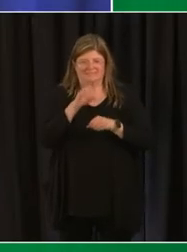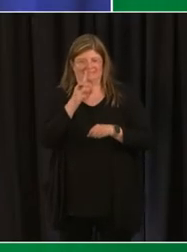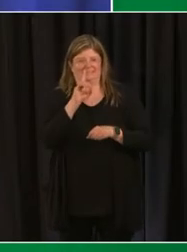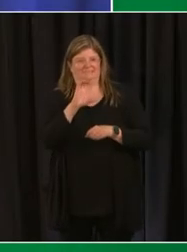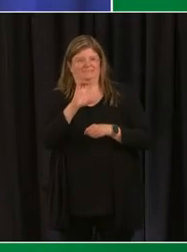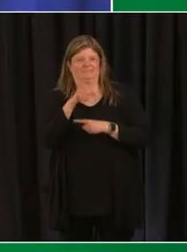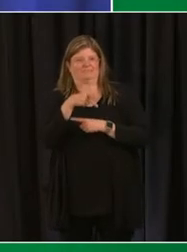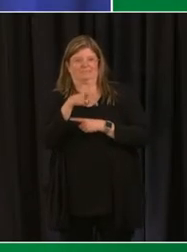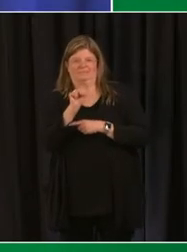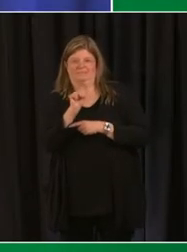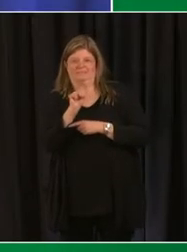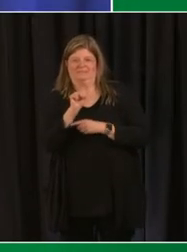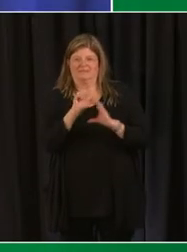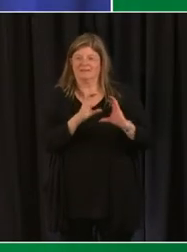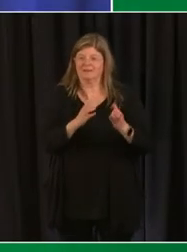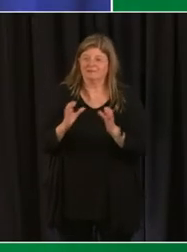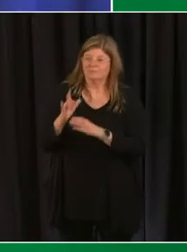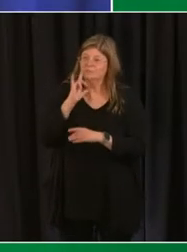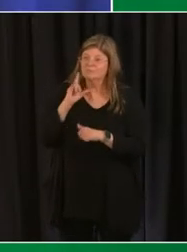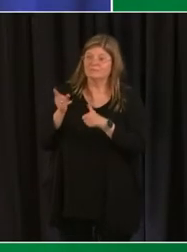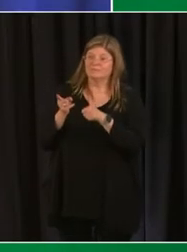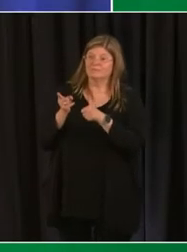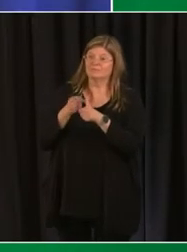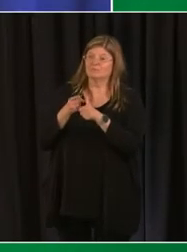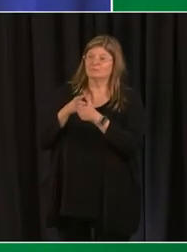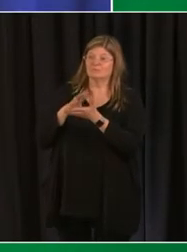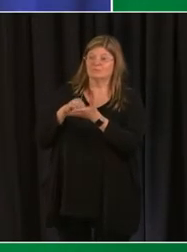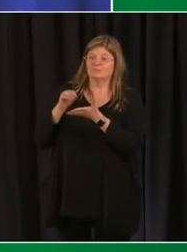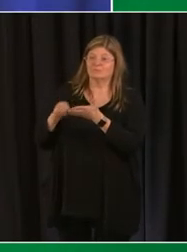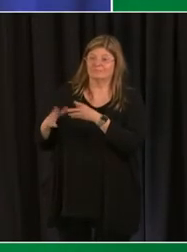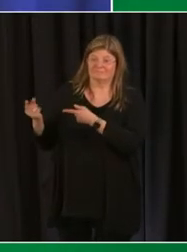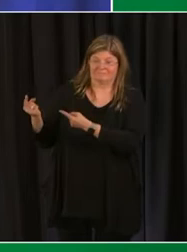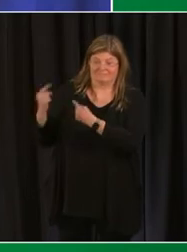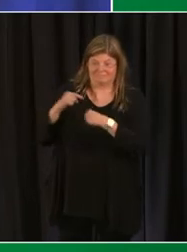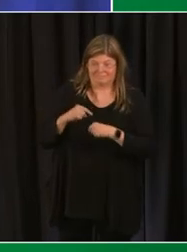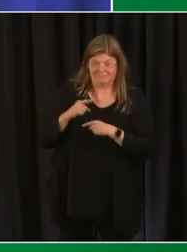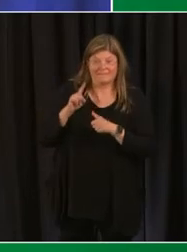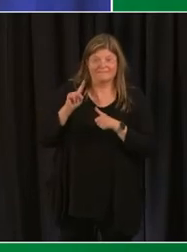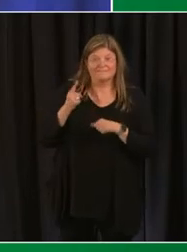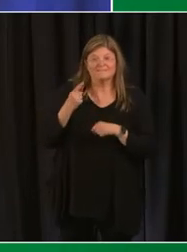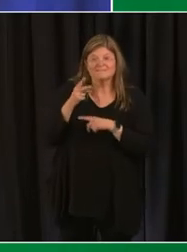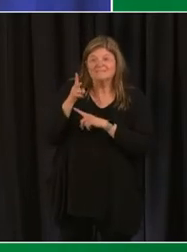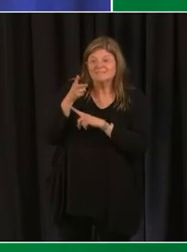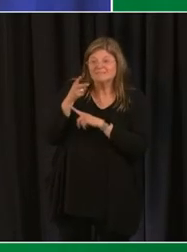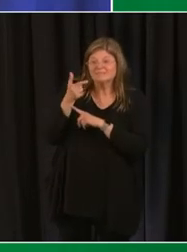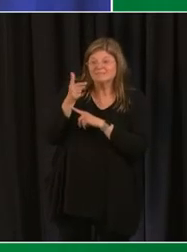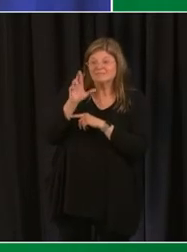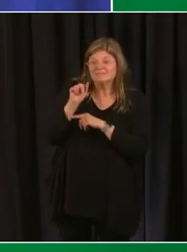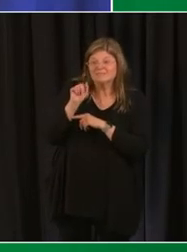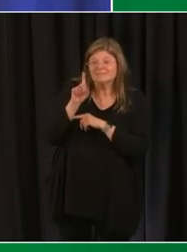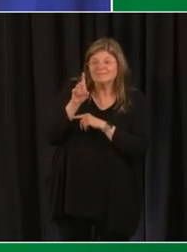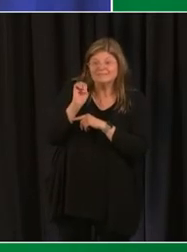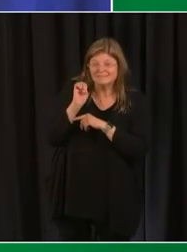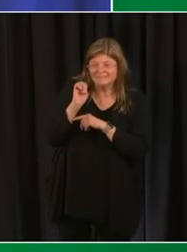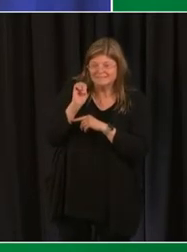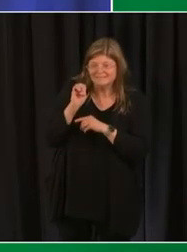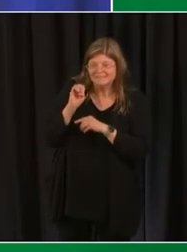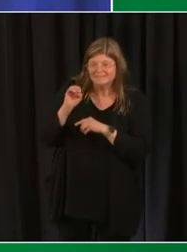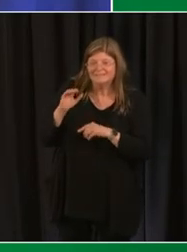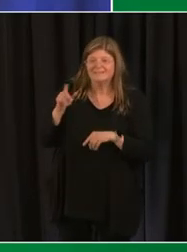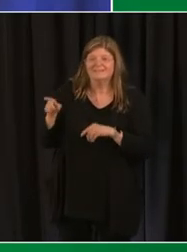right now. So the first anecdote I would love to share is from a second grade classroom at Bunker Hill Elementary School.